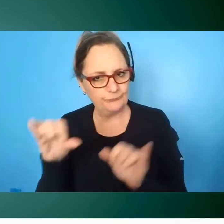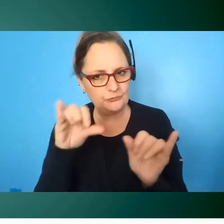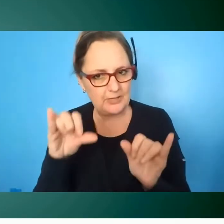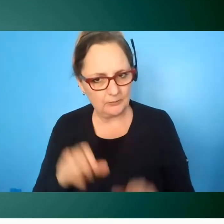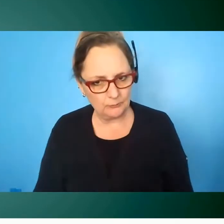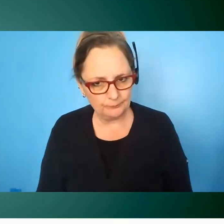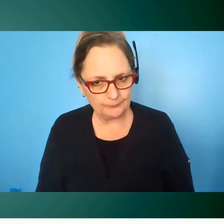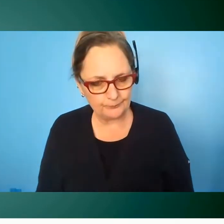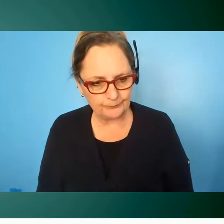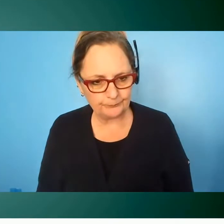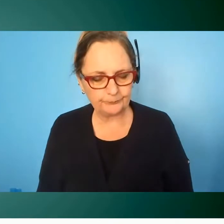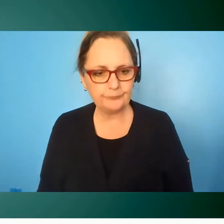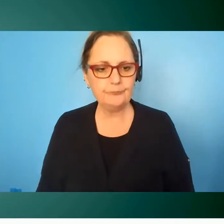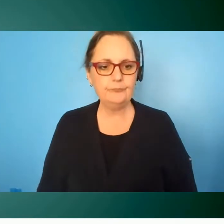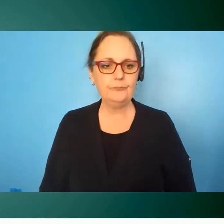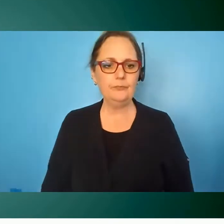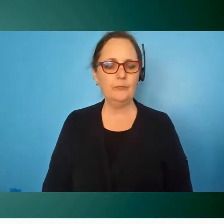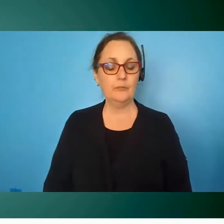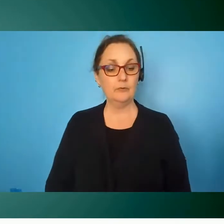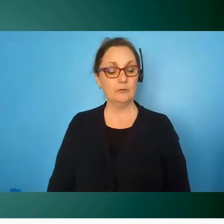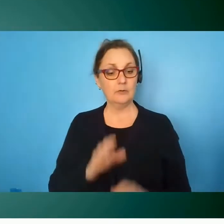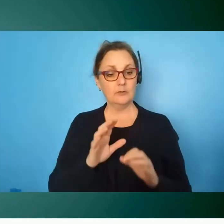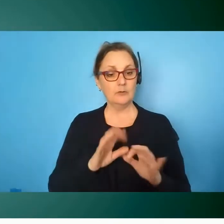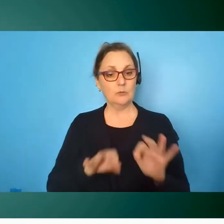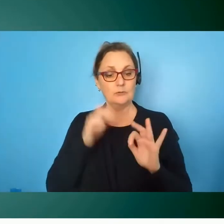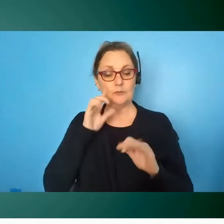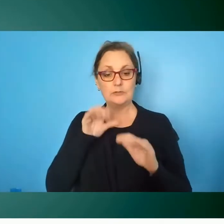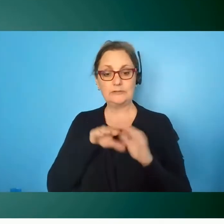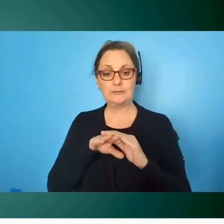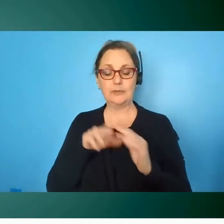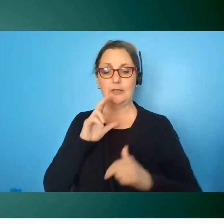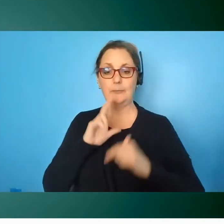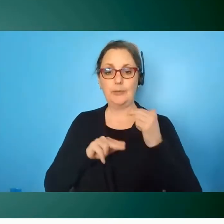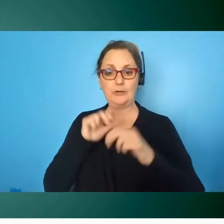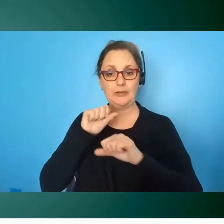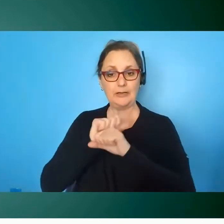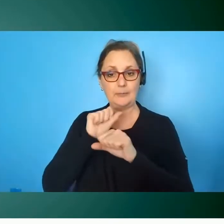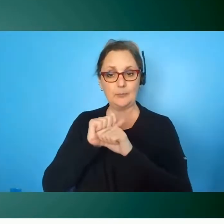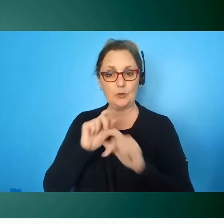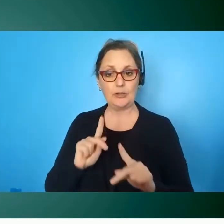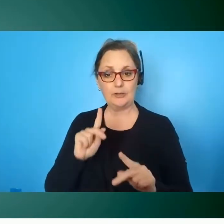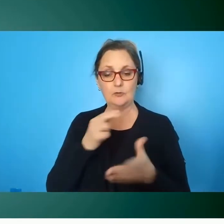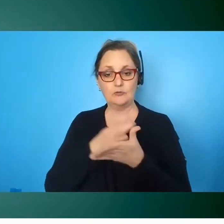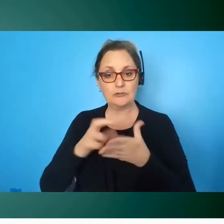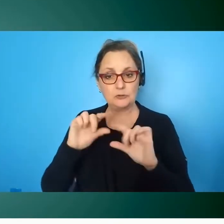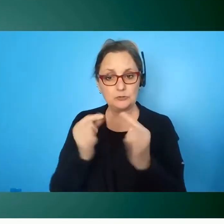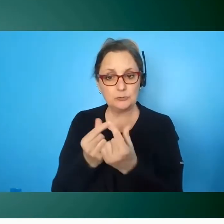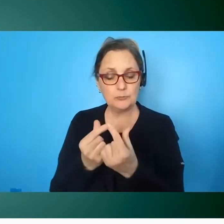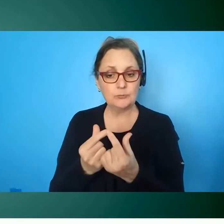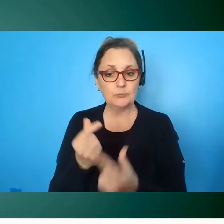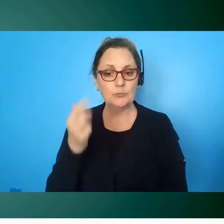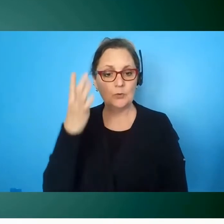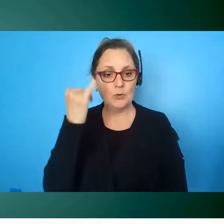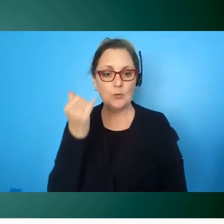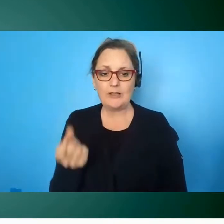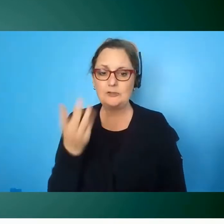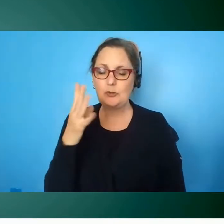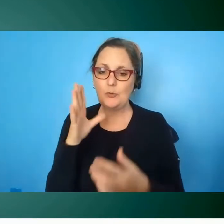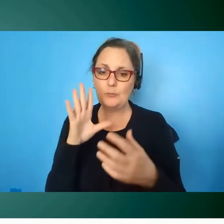critical critical for accessibility building in an employee resource group why are so many companies still fighting this